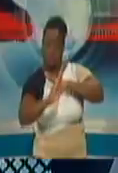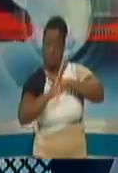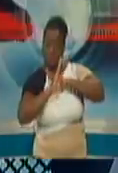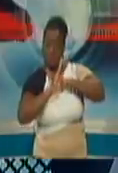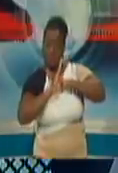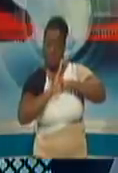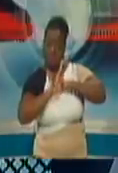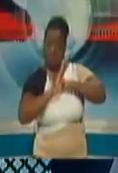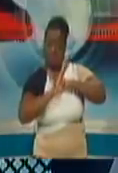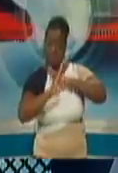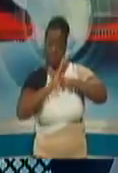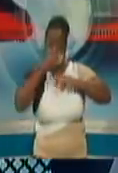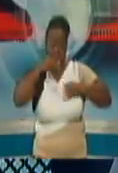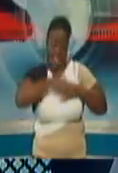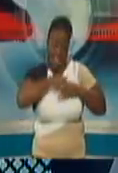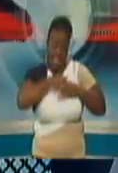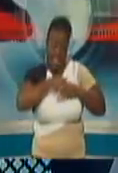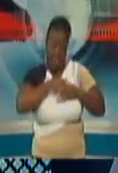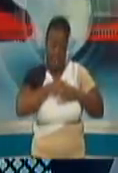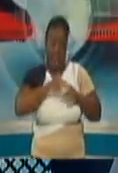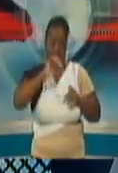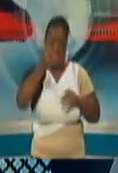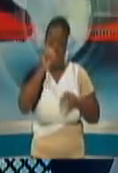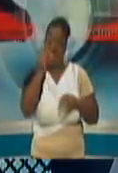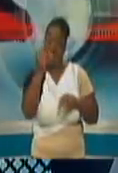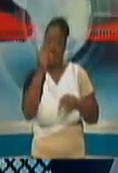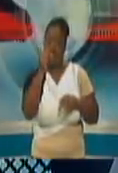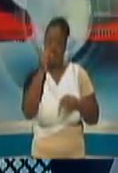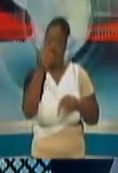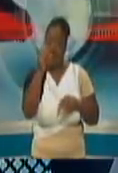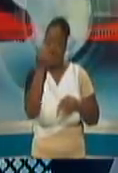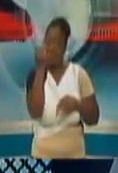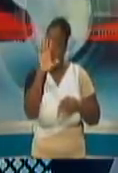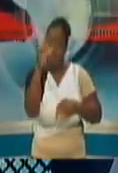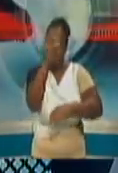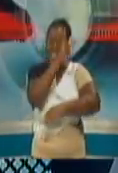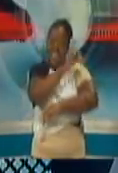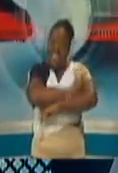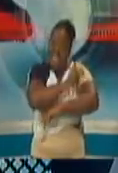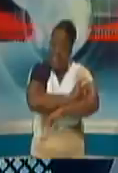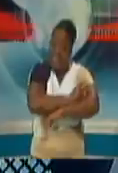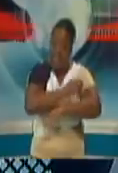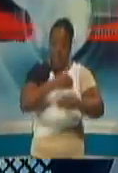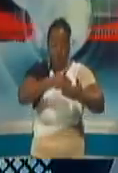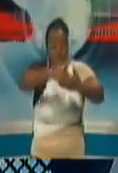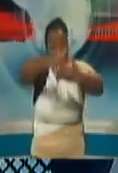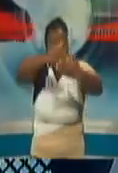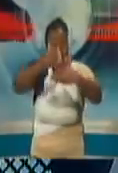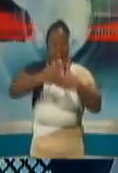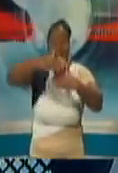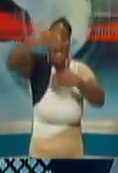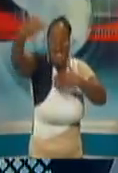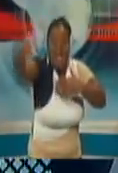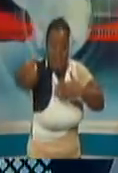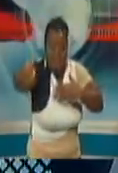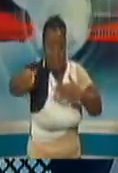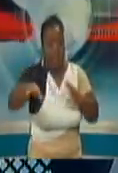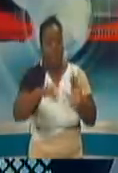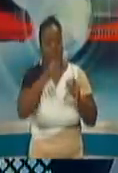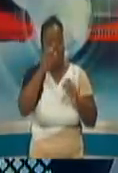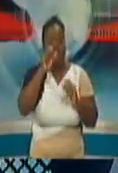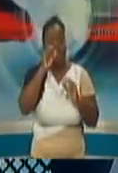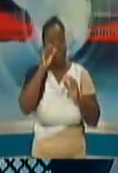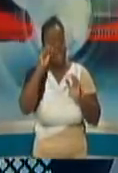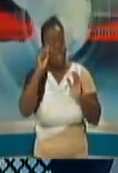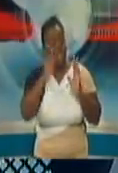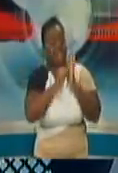present 10 to 15 days are post-infection because the PCR results in an asymptomatic person is generally negative, which we have